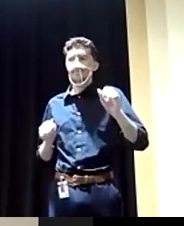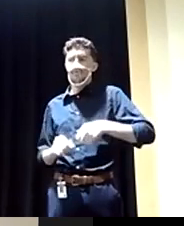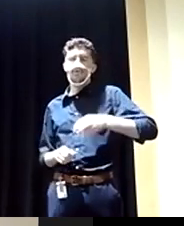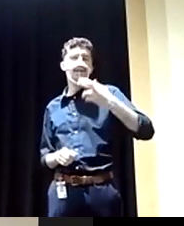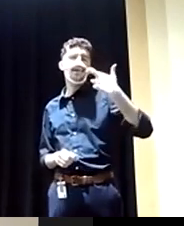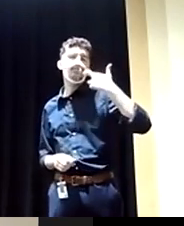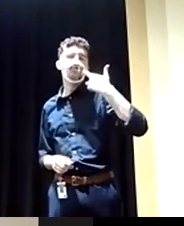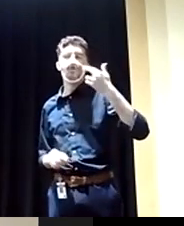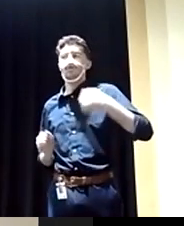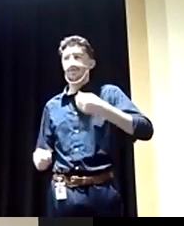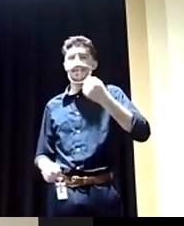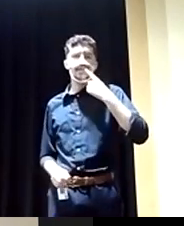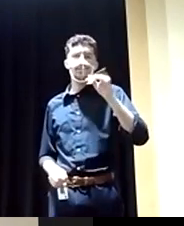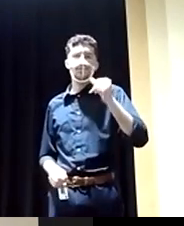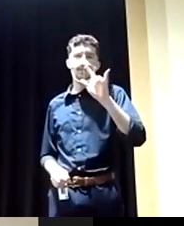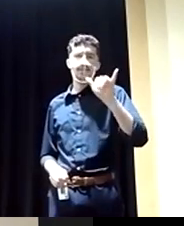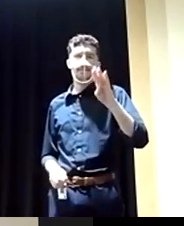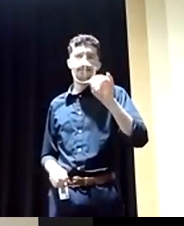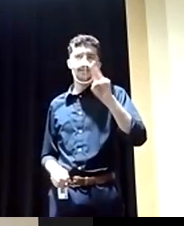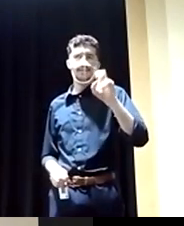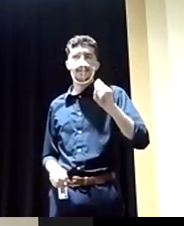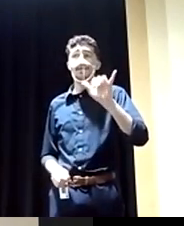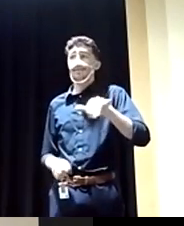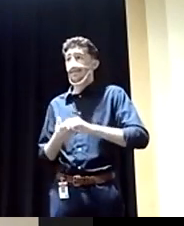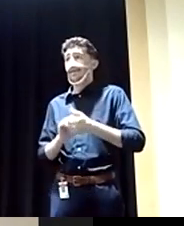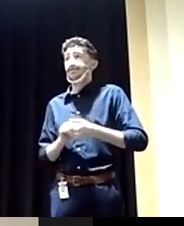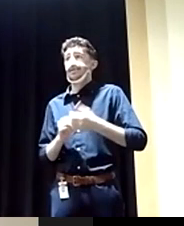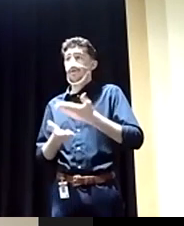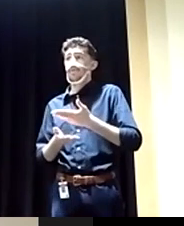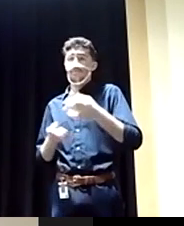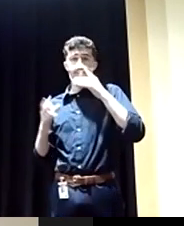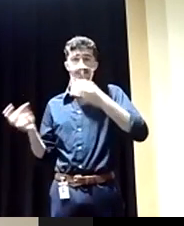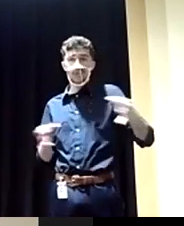beans. Like that's, and that's how deals were made. And Biden's old school and does that.